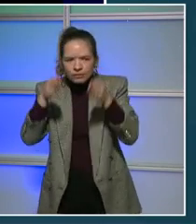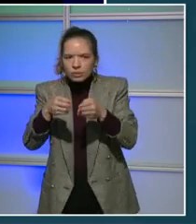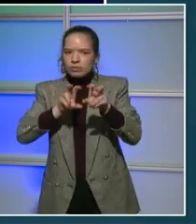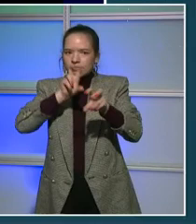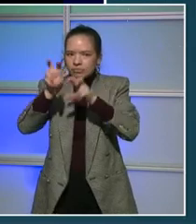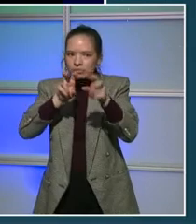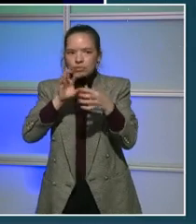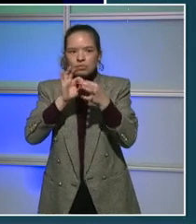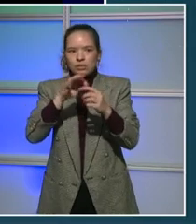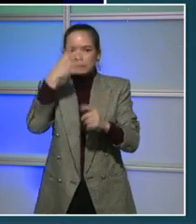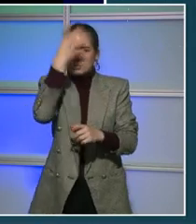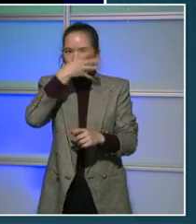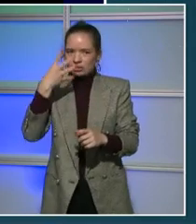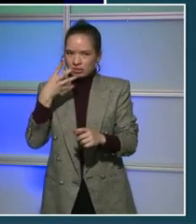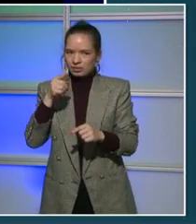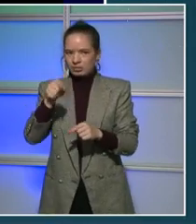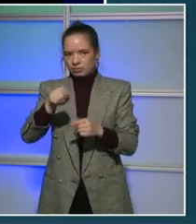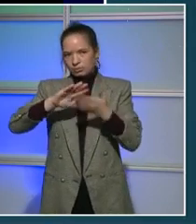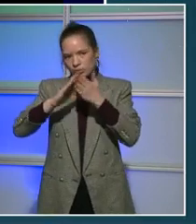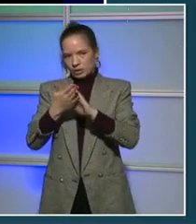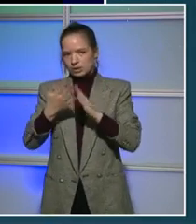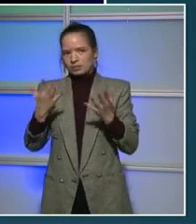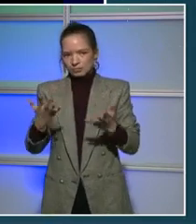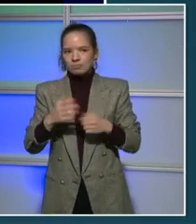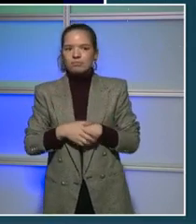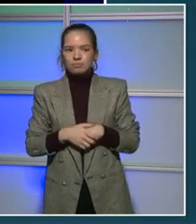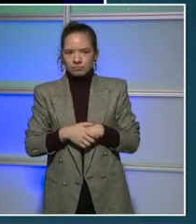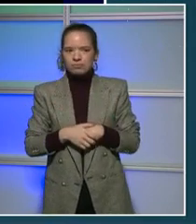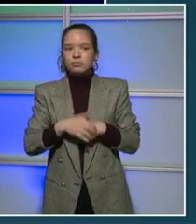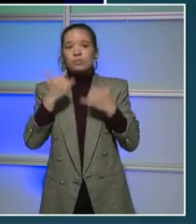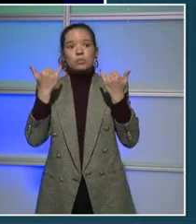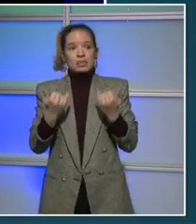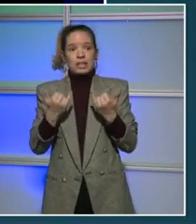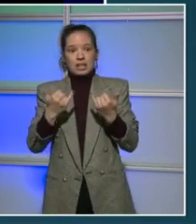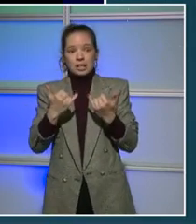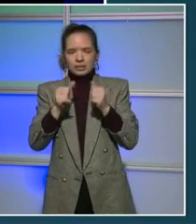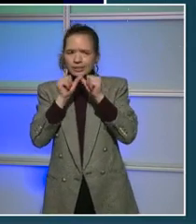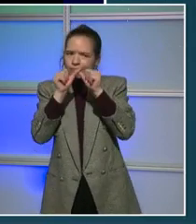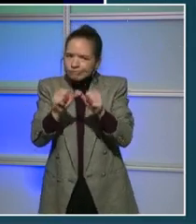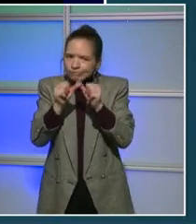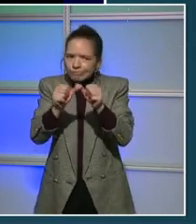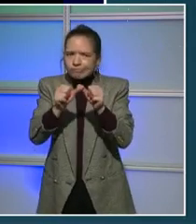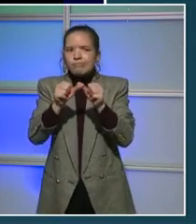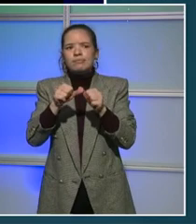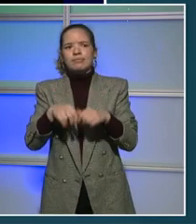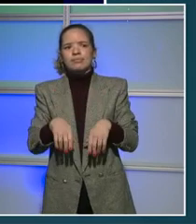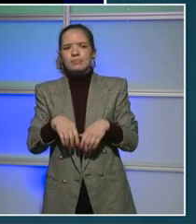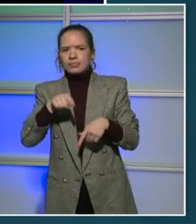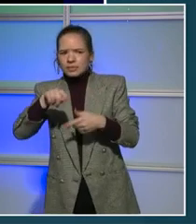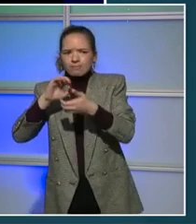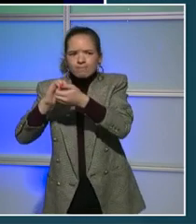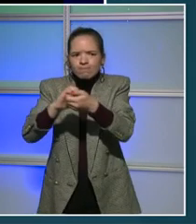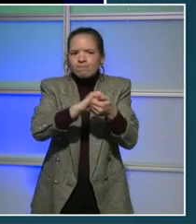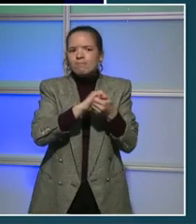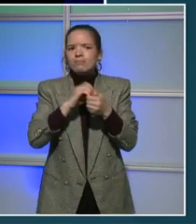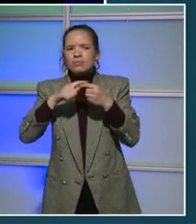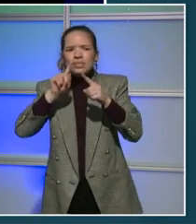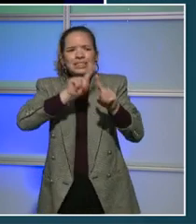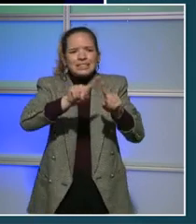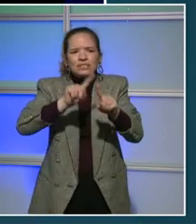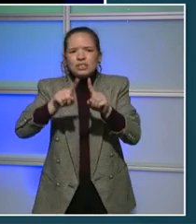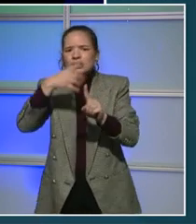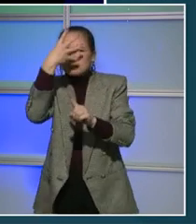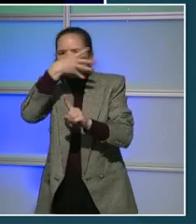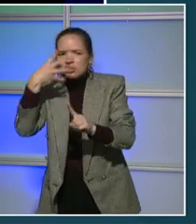our constituency offices continue to work with all of our immigrant communities on